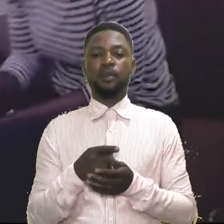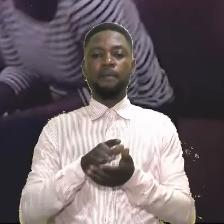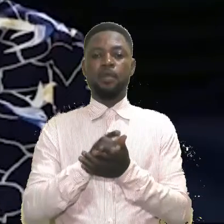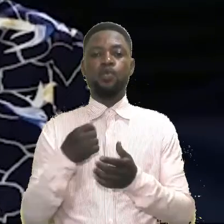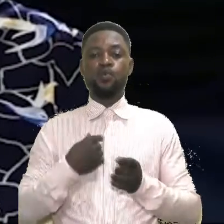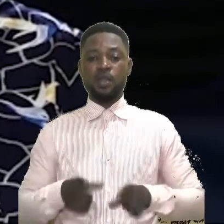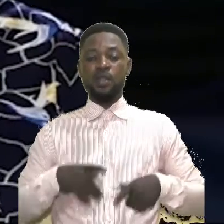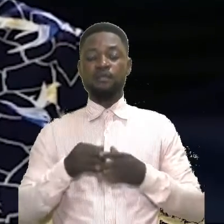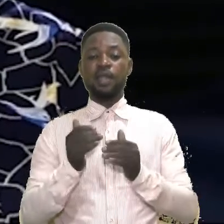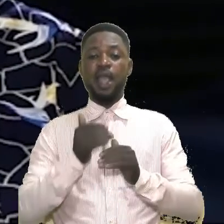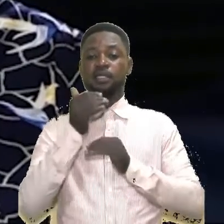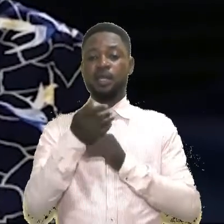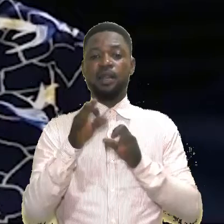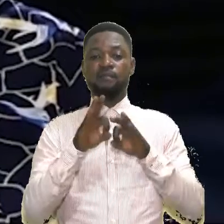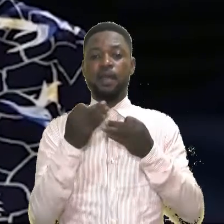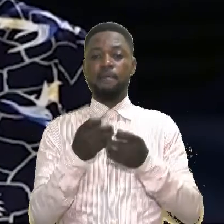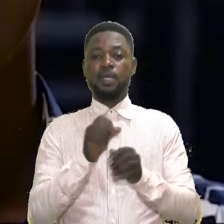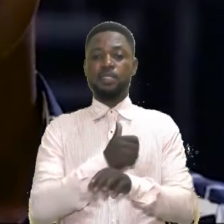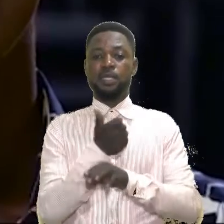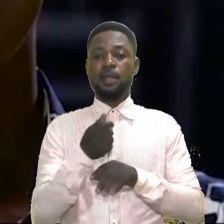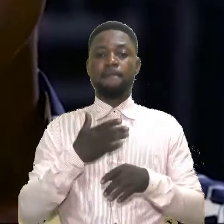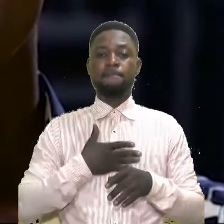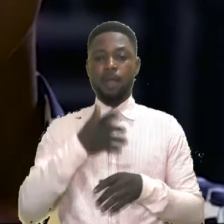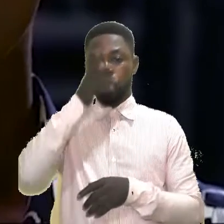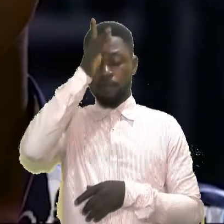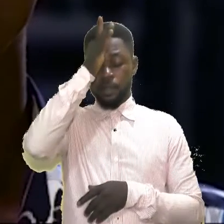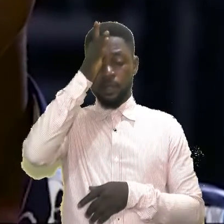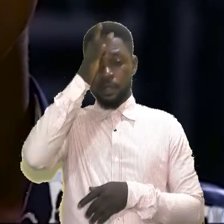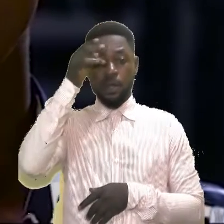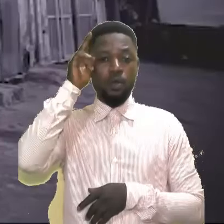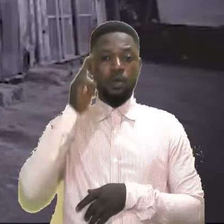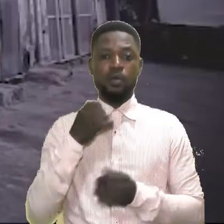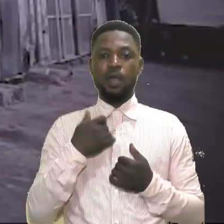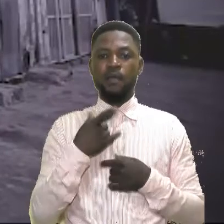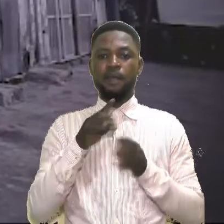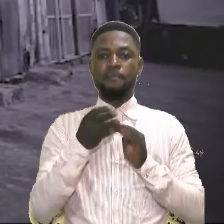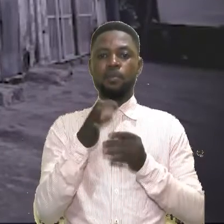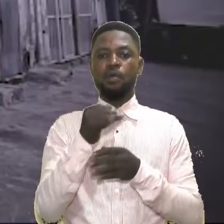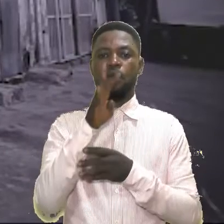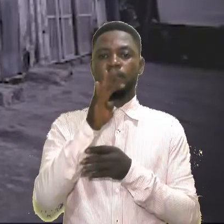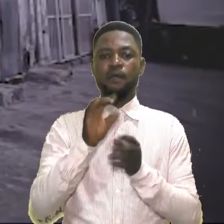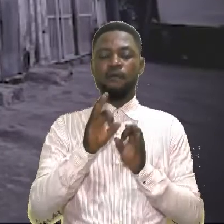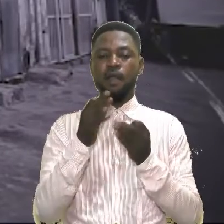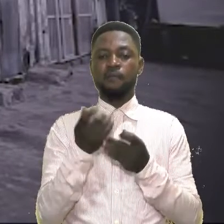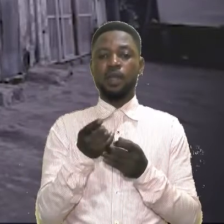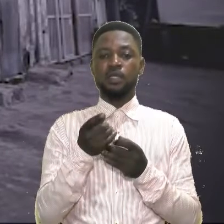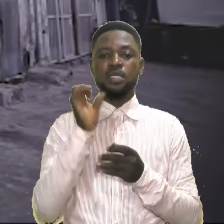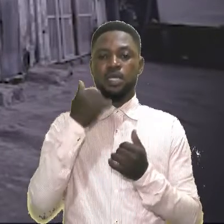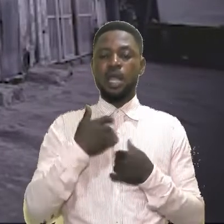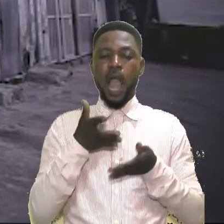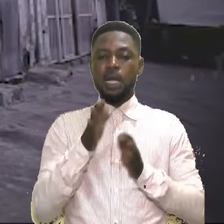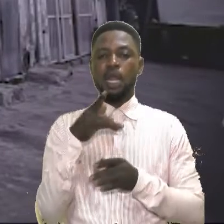We lived in an extended family setting. My paternal uncle had a block of four flats. He allowed